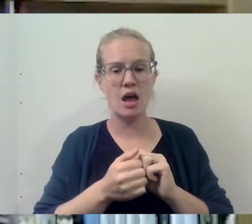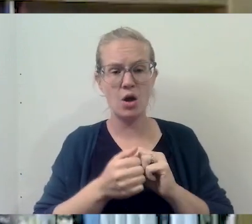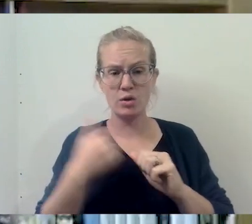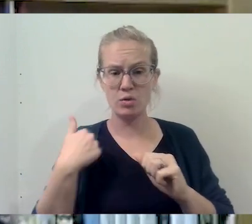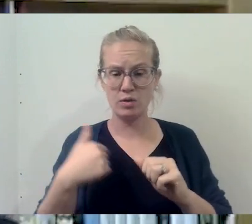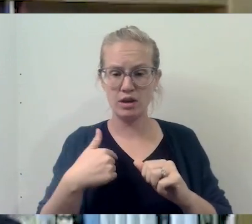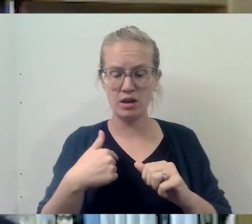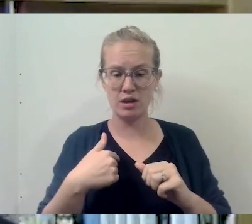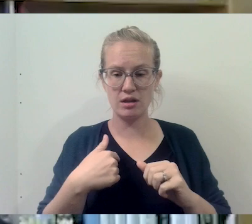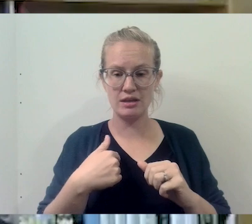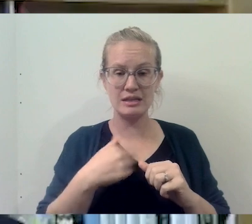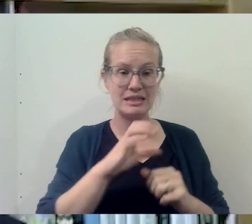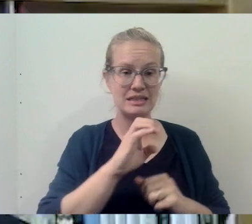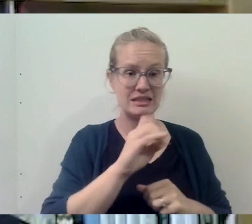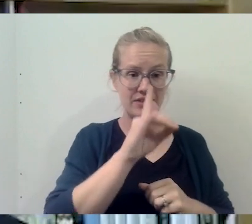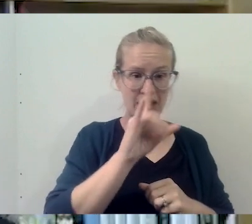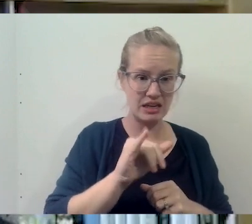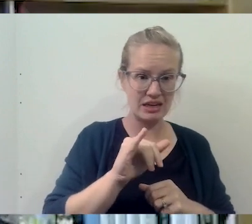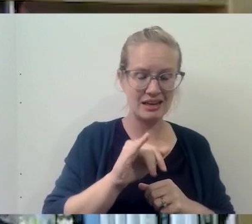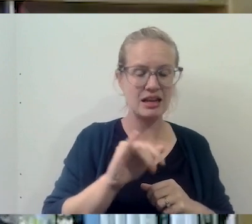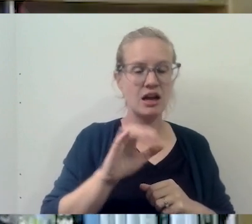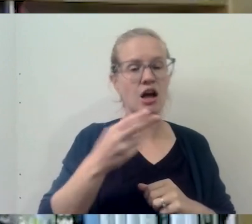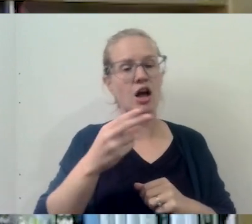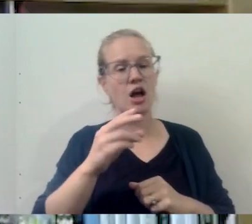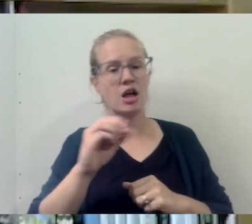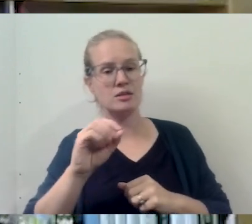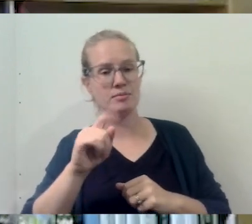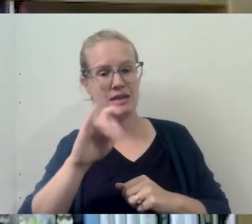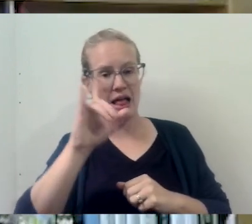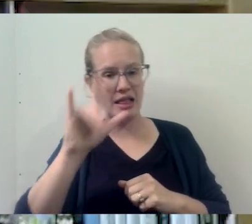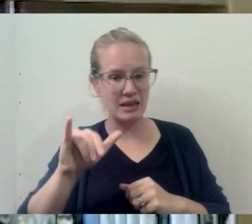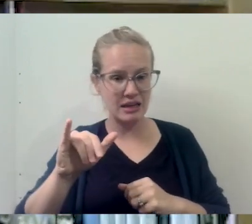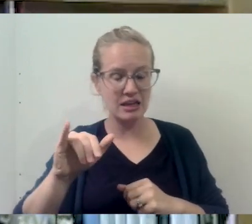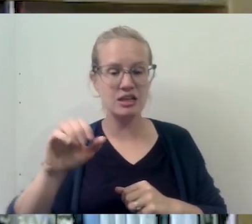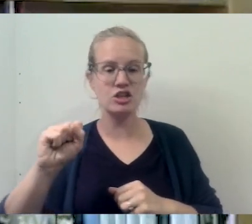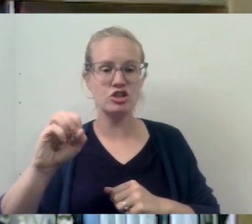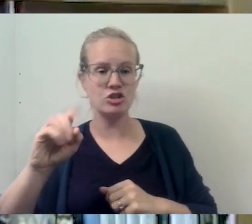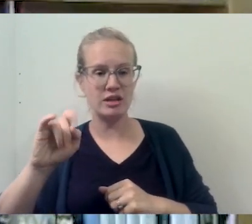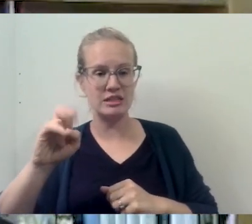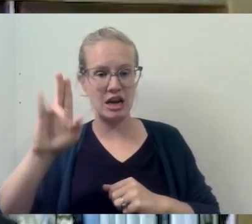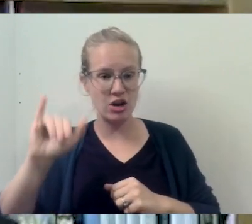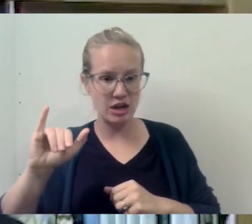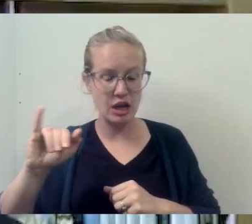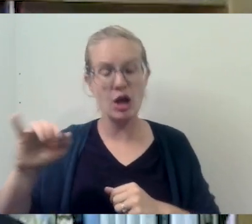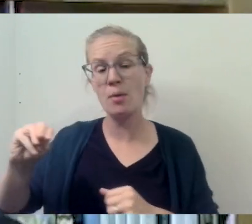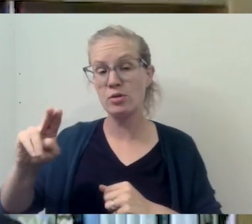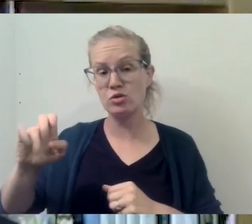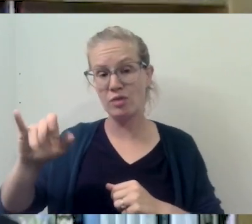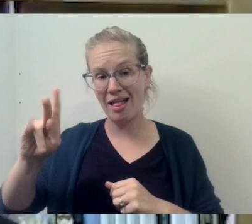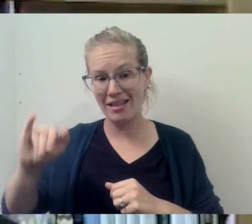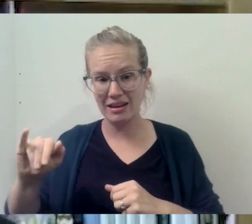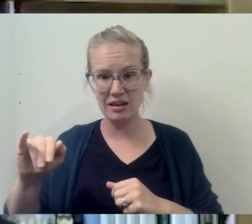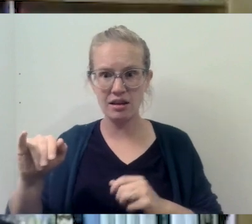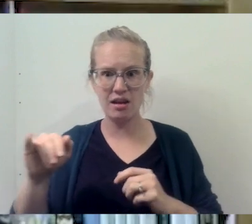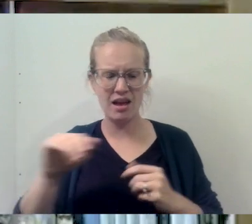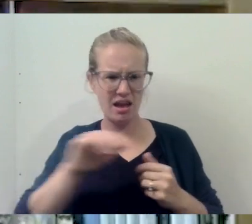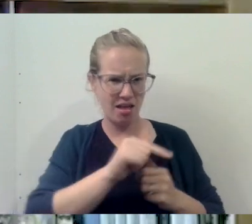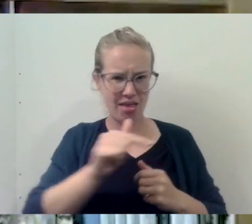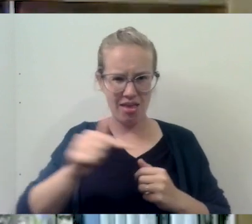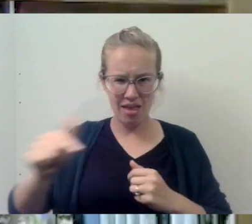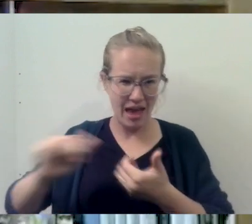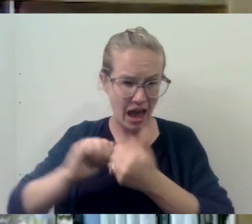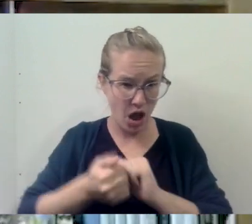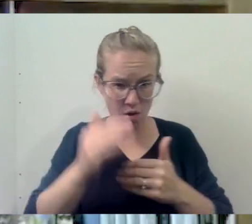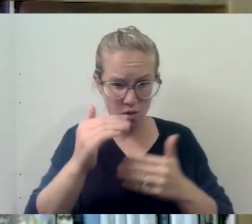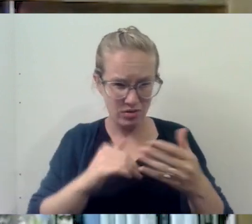moving from civility to hospitality to solidarity to mutuality and kinship with one another? And finally,